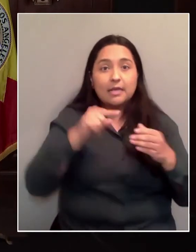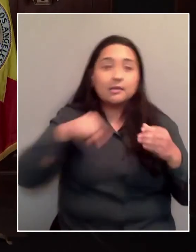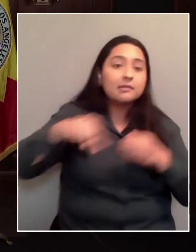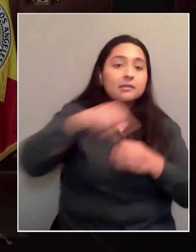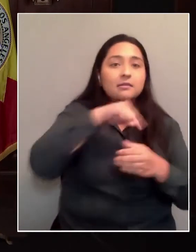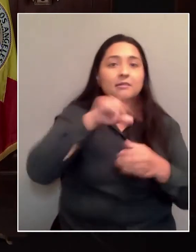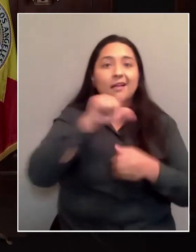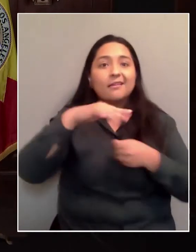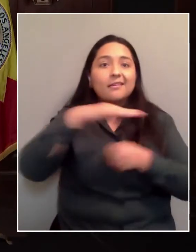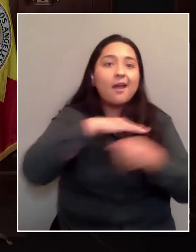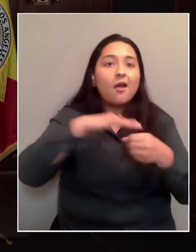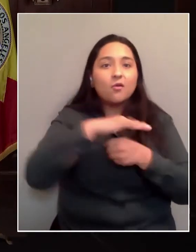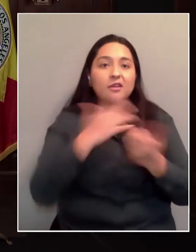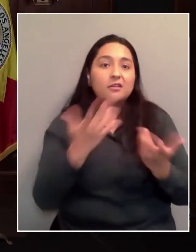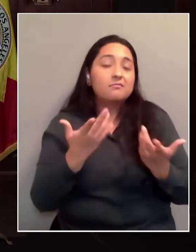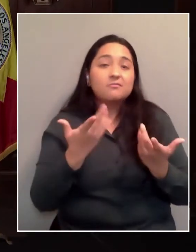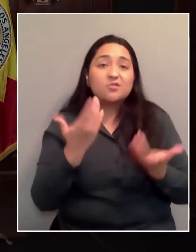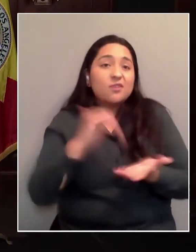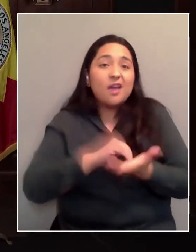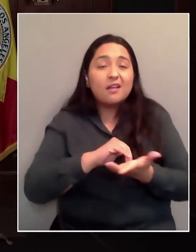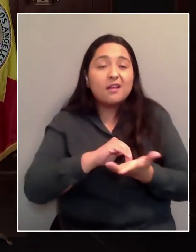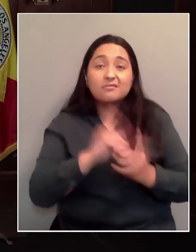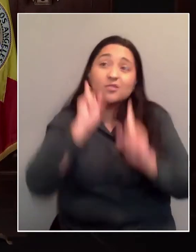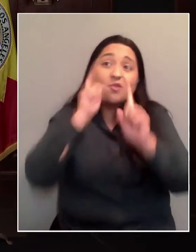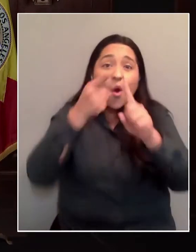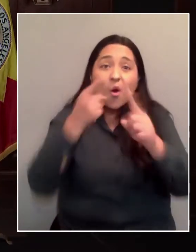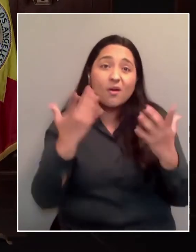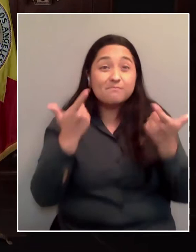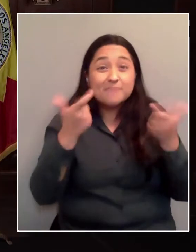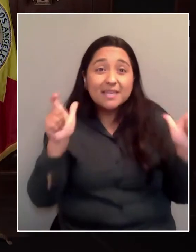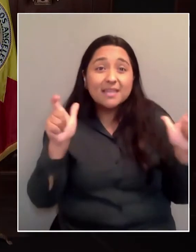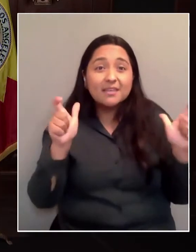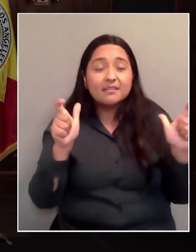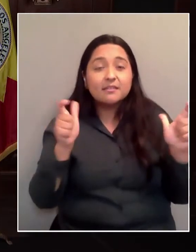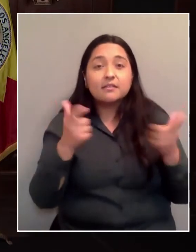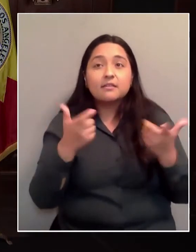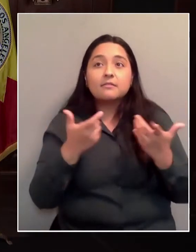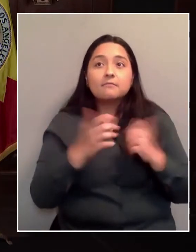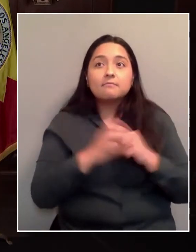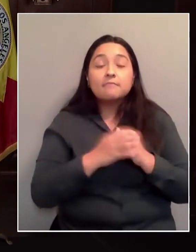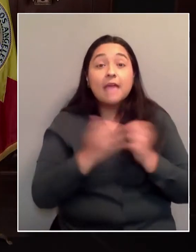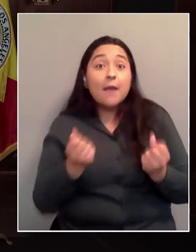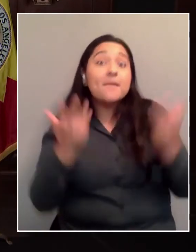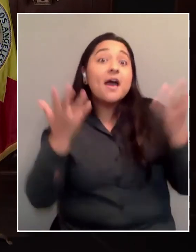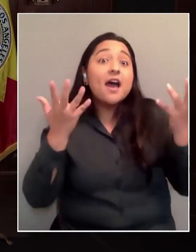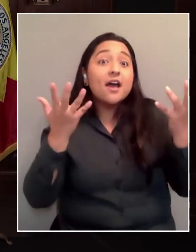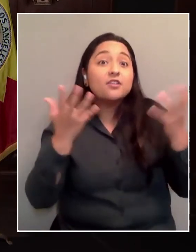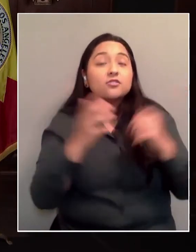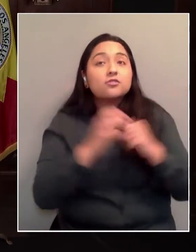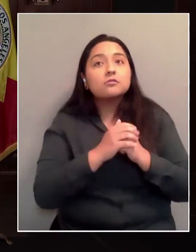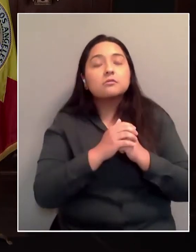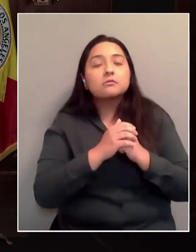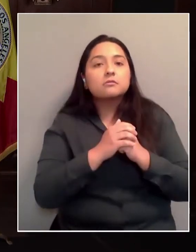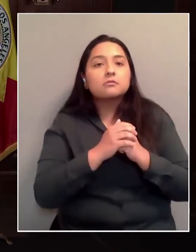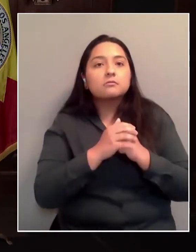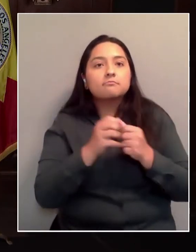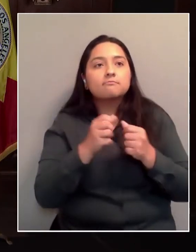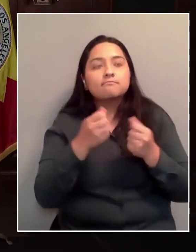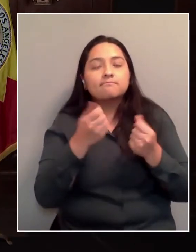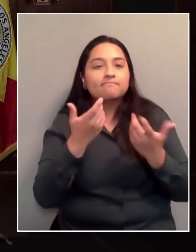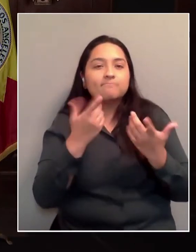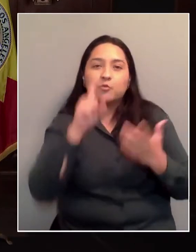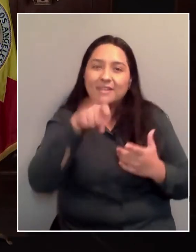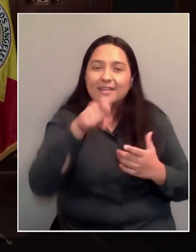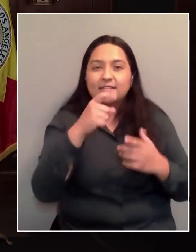reiterate what I said. Go big. I don't think you can just say exponential without, you know, getting into the details and finding the number of